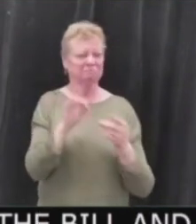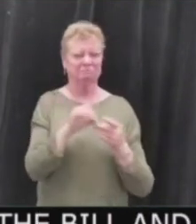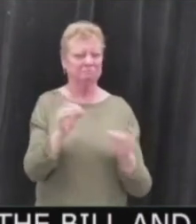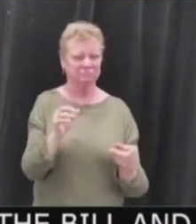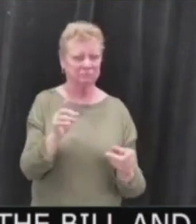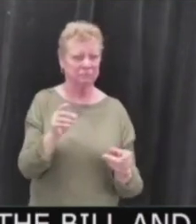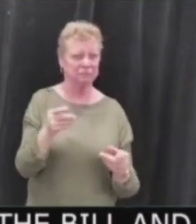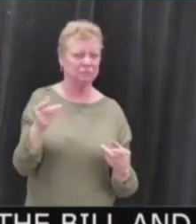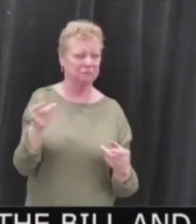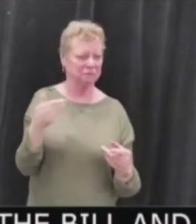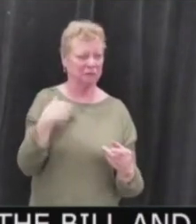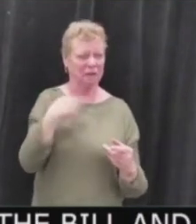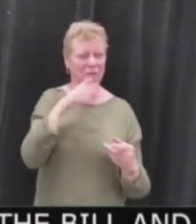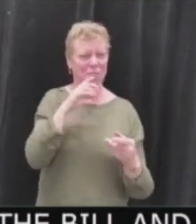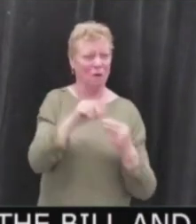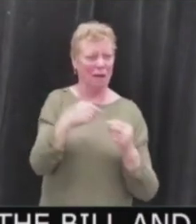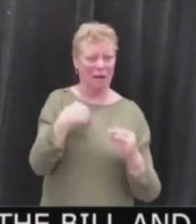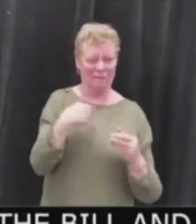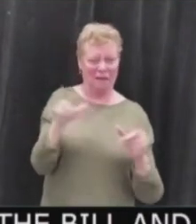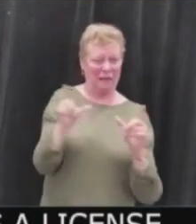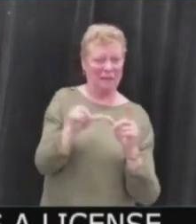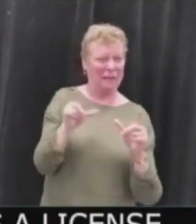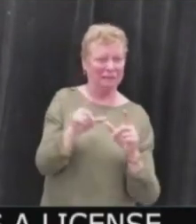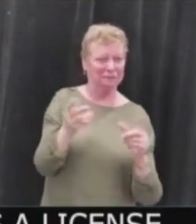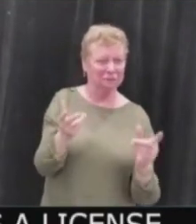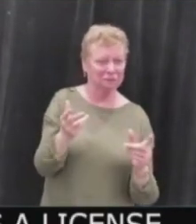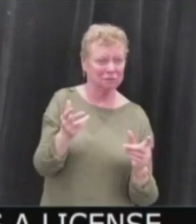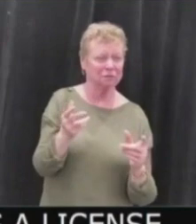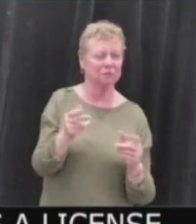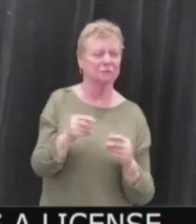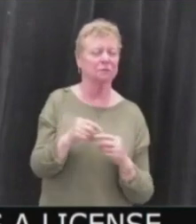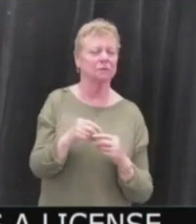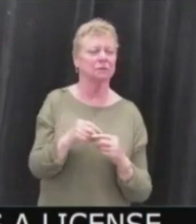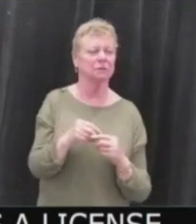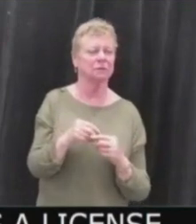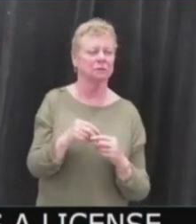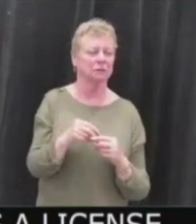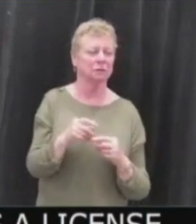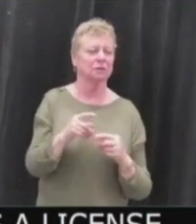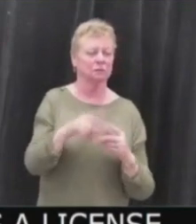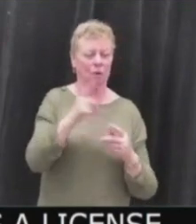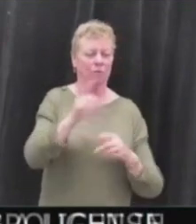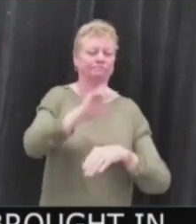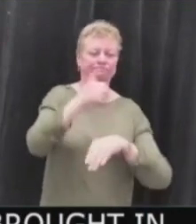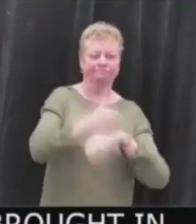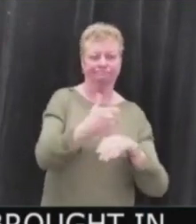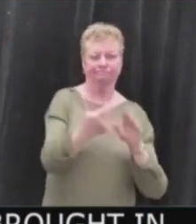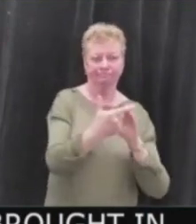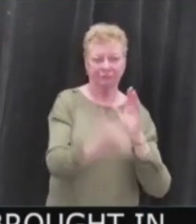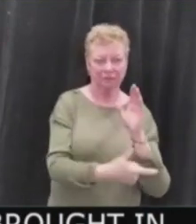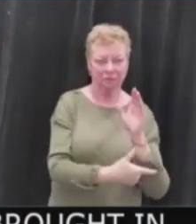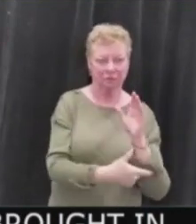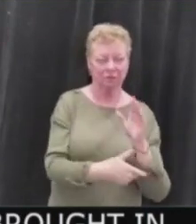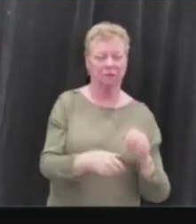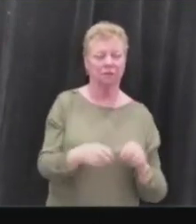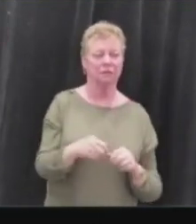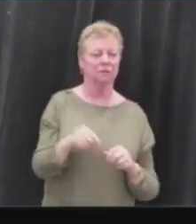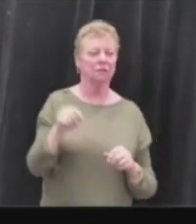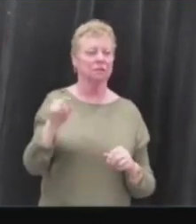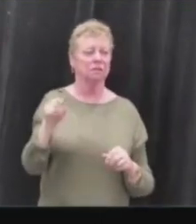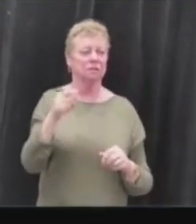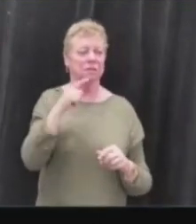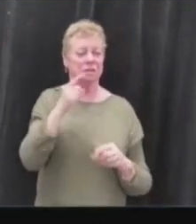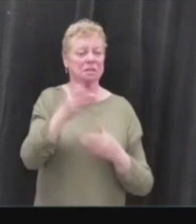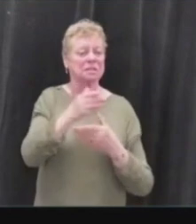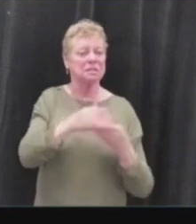having a license simply to possess one's own property, which is what was brought in with that legislation. And she also took certain women's groups